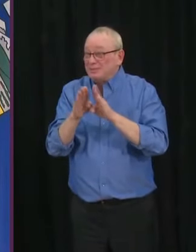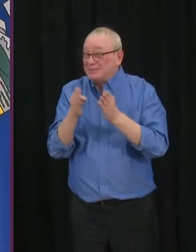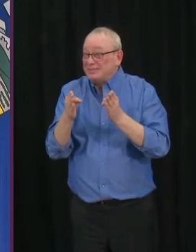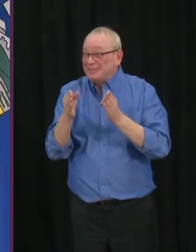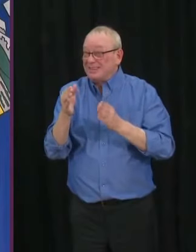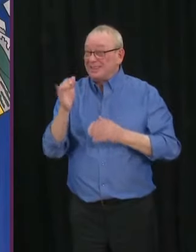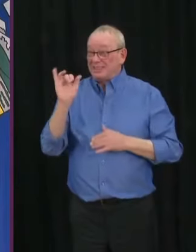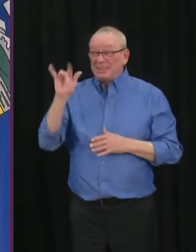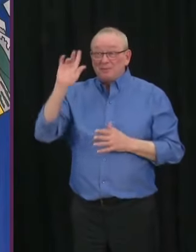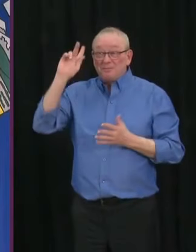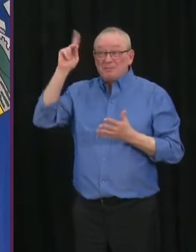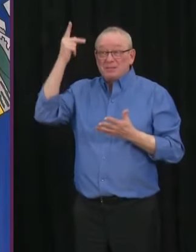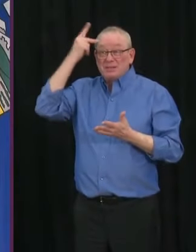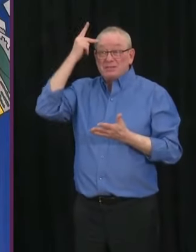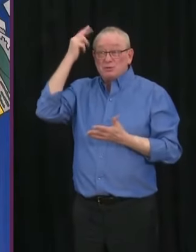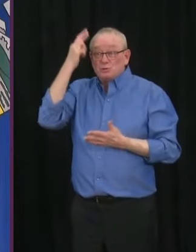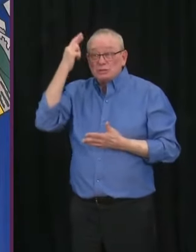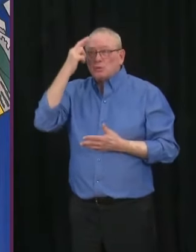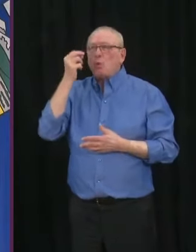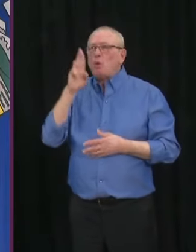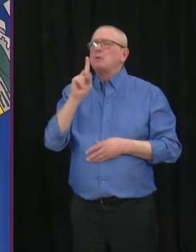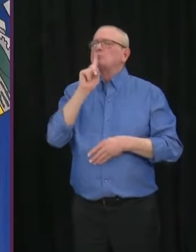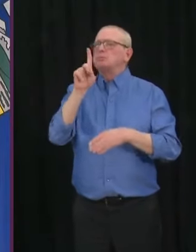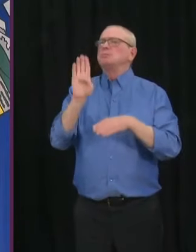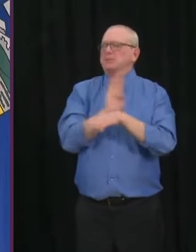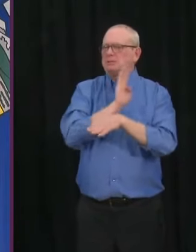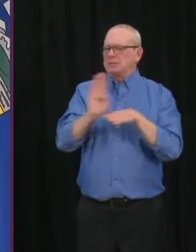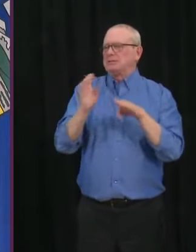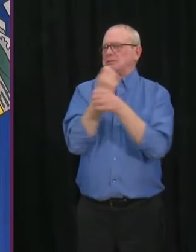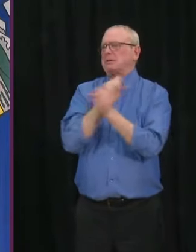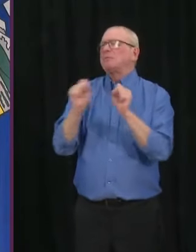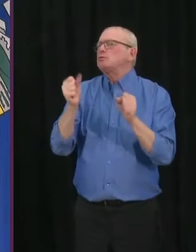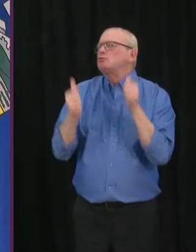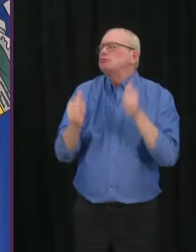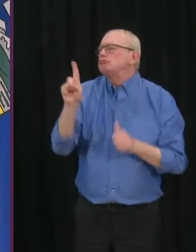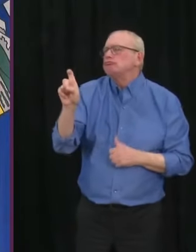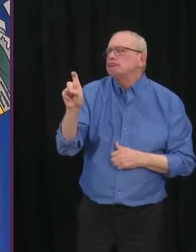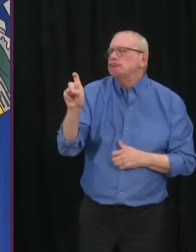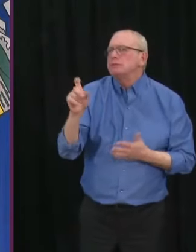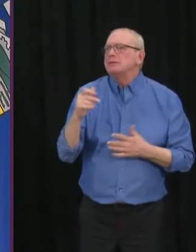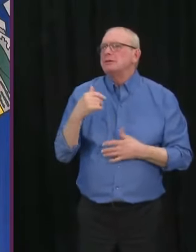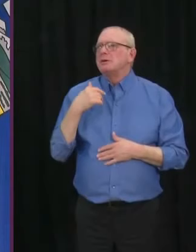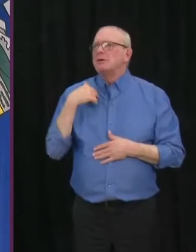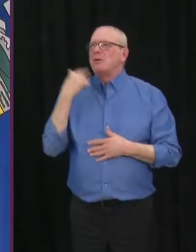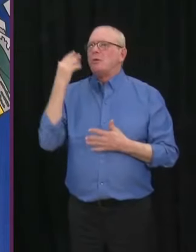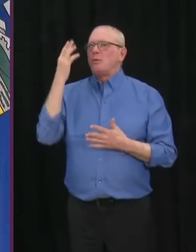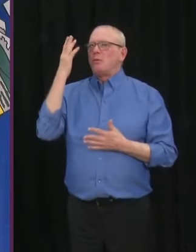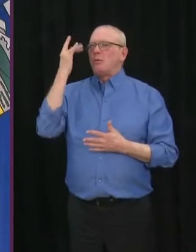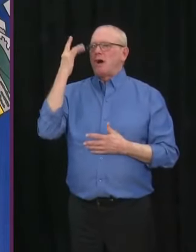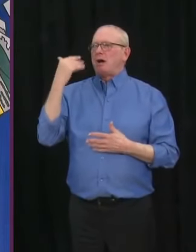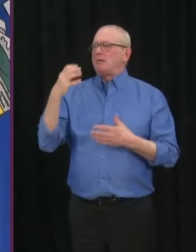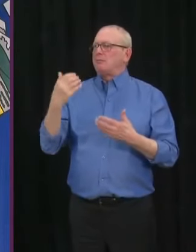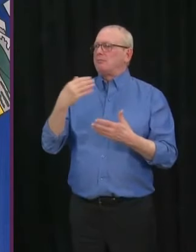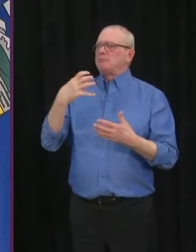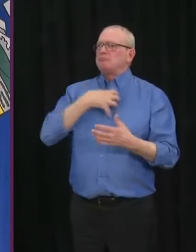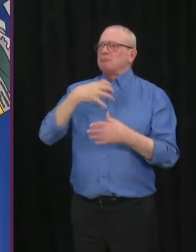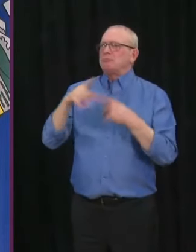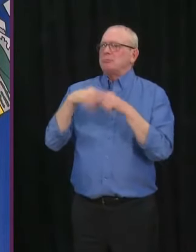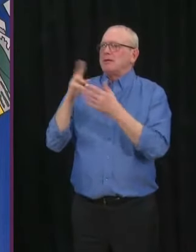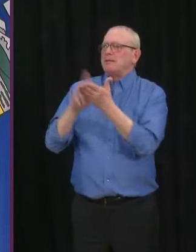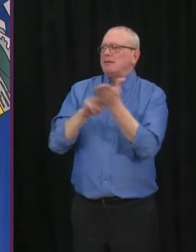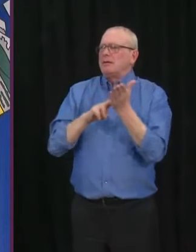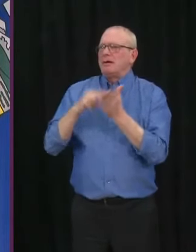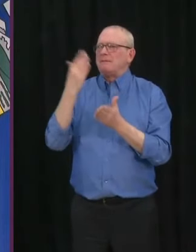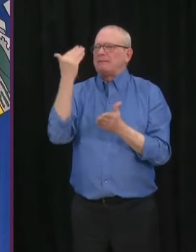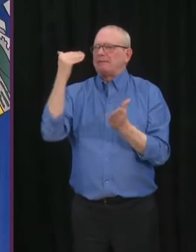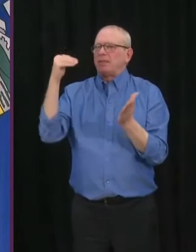Does this have anything to do with the petition with 16,000 signatures to reopen salons and those salons that have been publicly